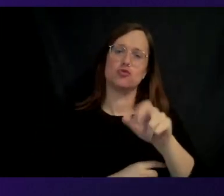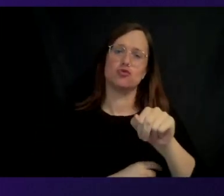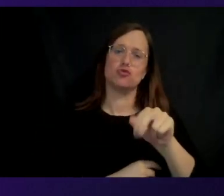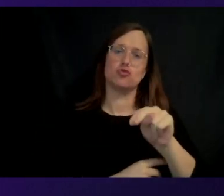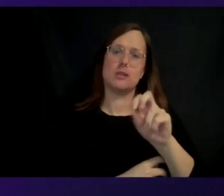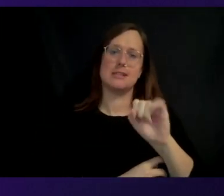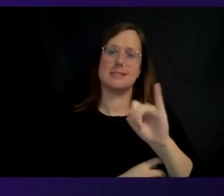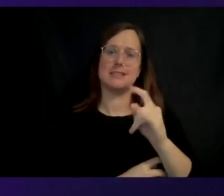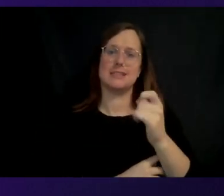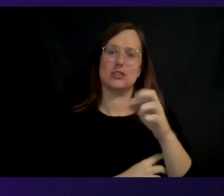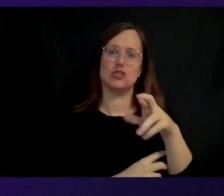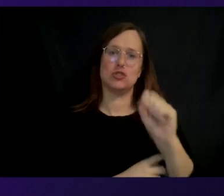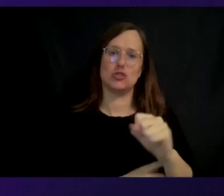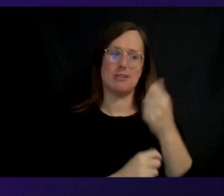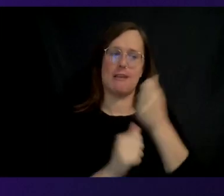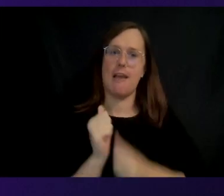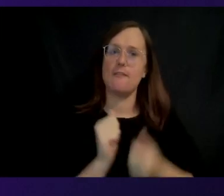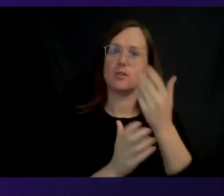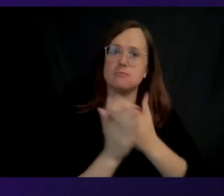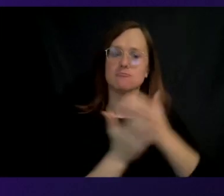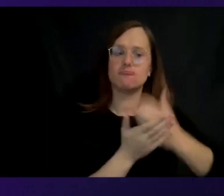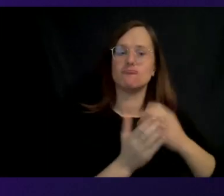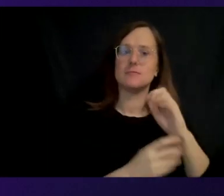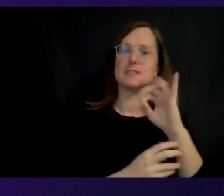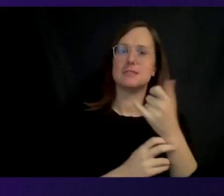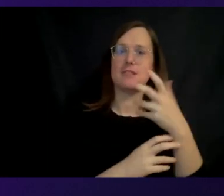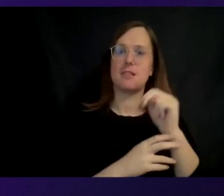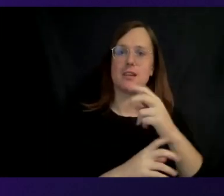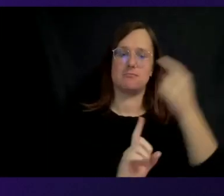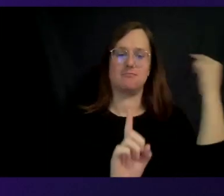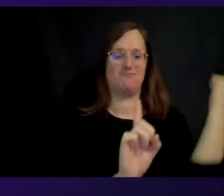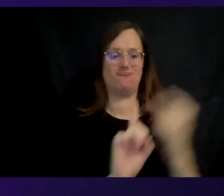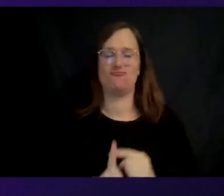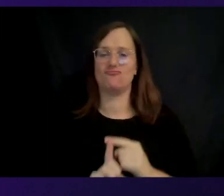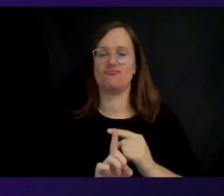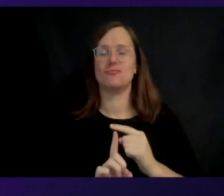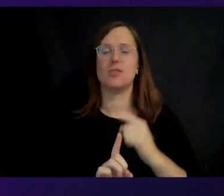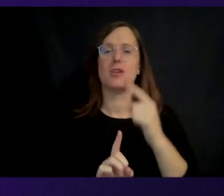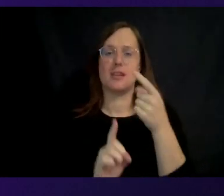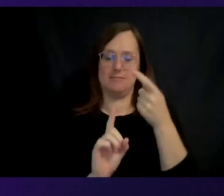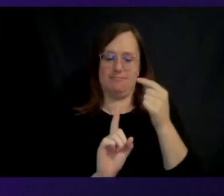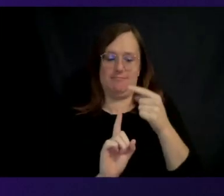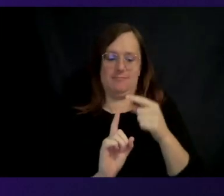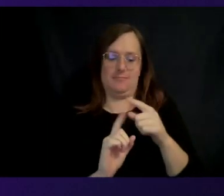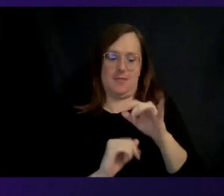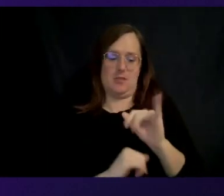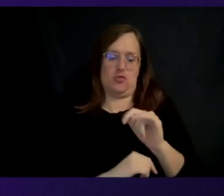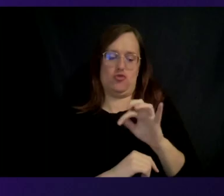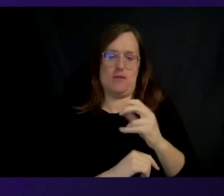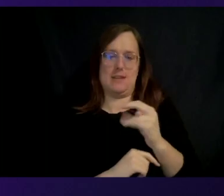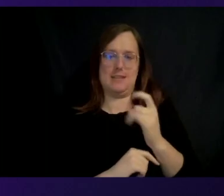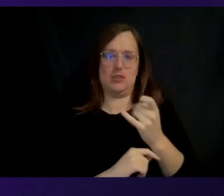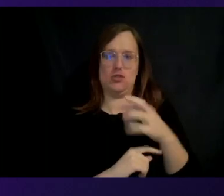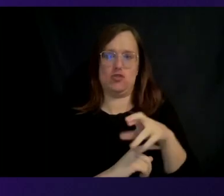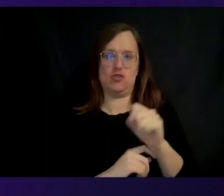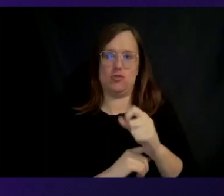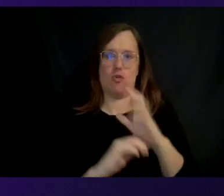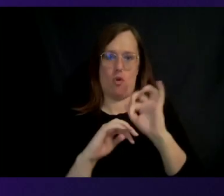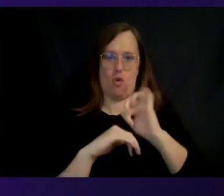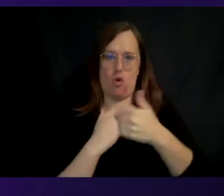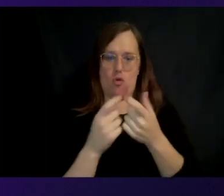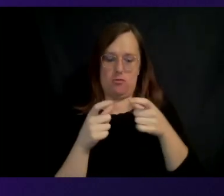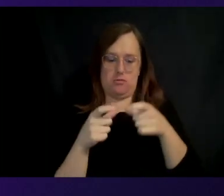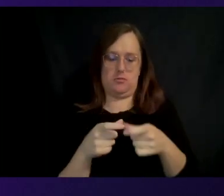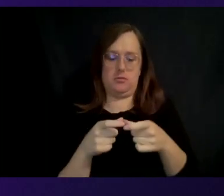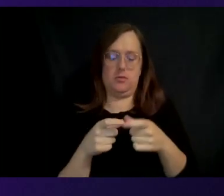Every piece of the silicon developed really comes down to billions of transistors working together, all performing on a chip. So for